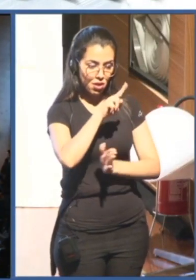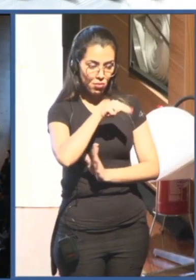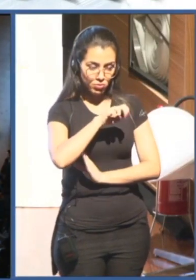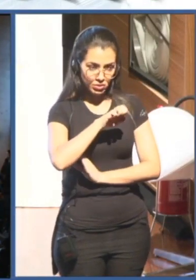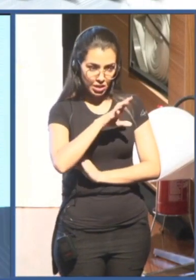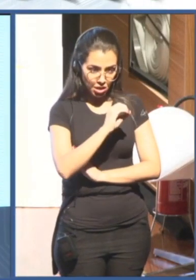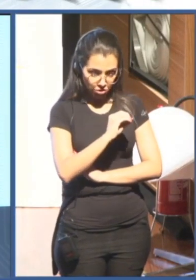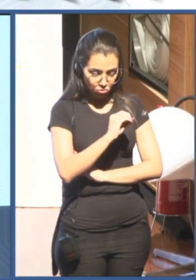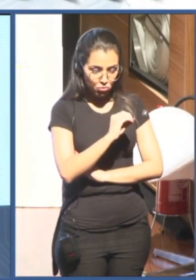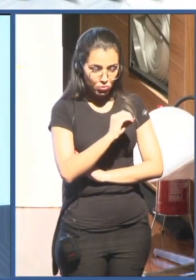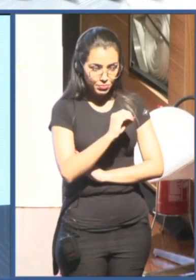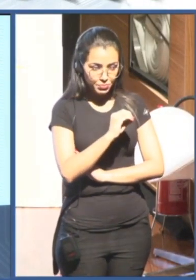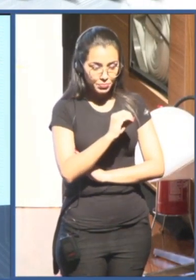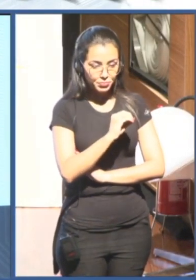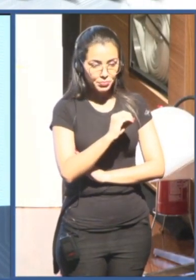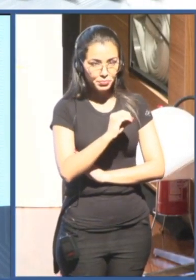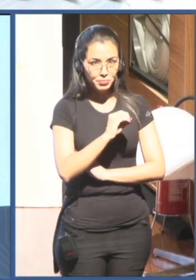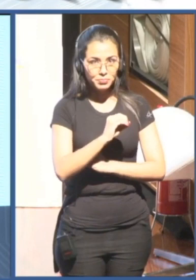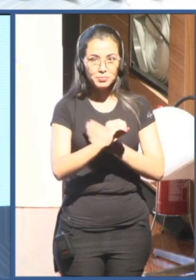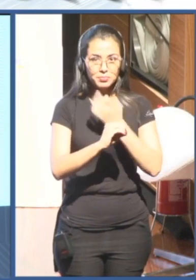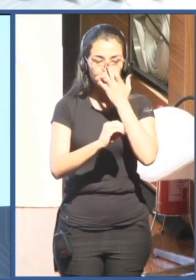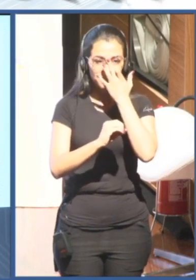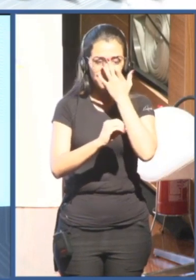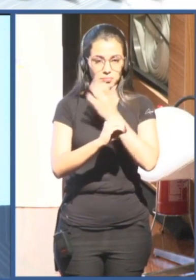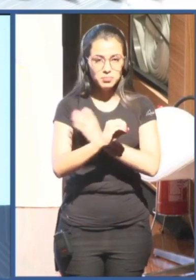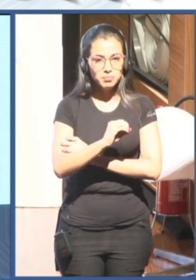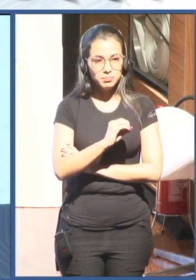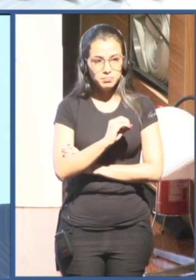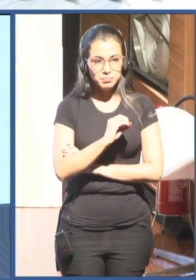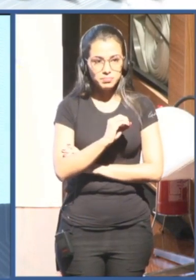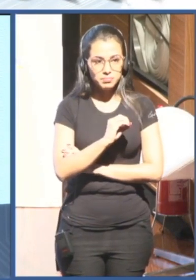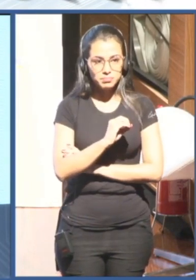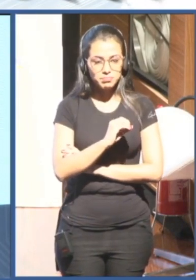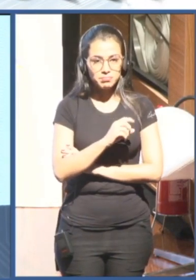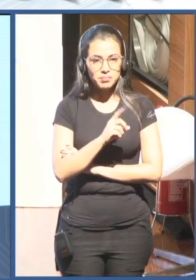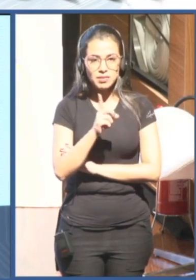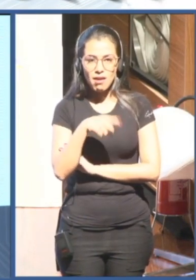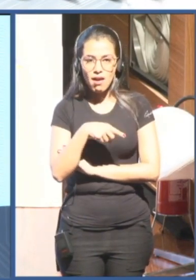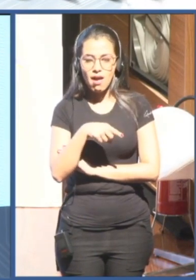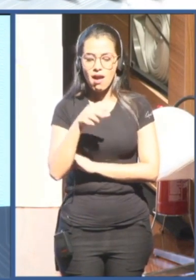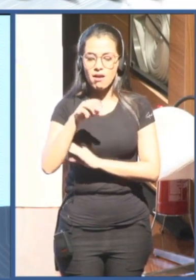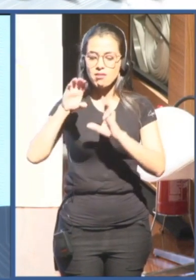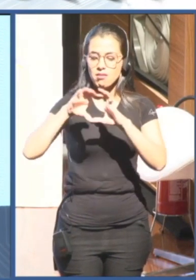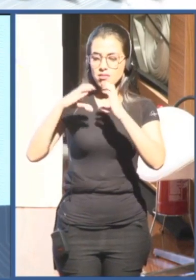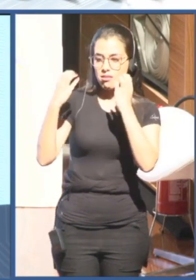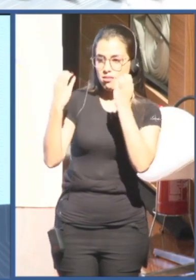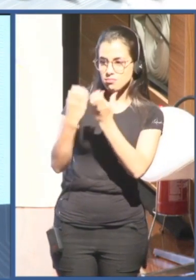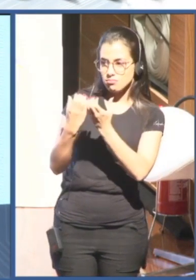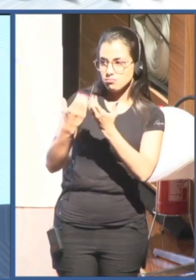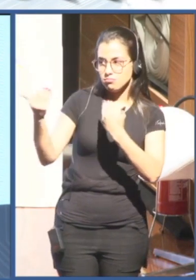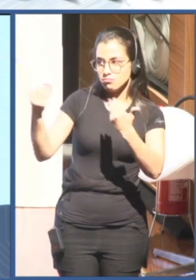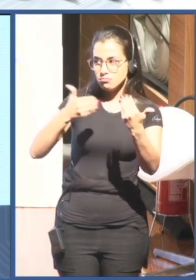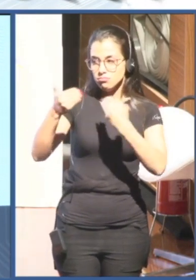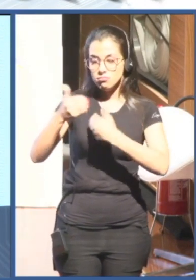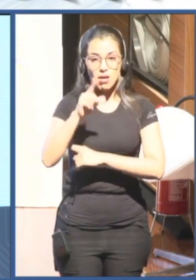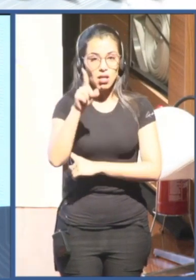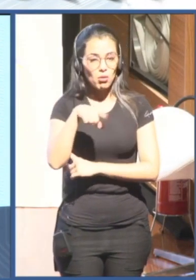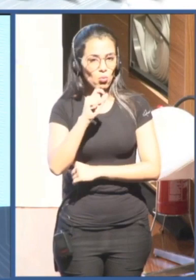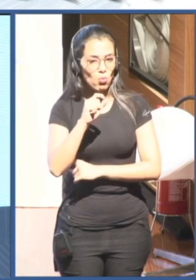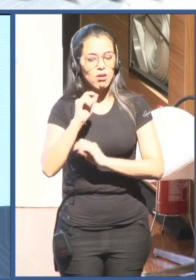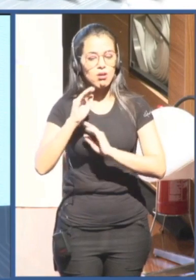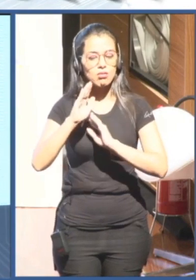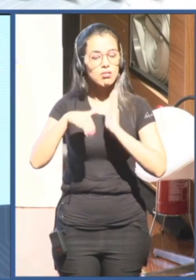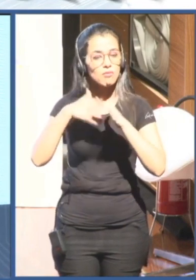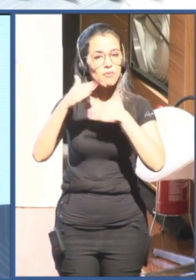Shakshuuk underlined, our decision at the General Conference from our member states to develop a standard-setting instrument in the field of the